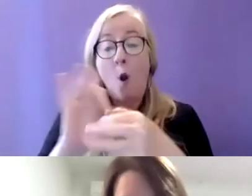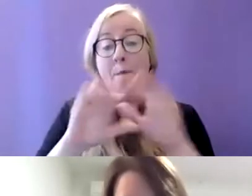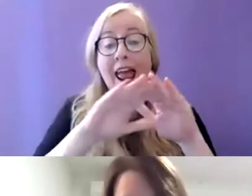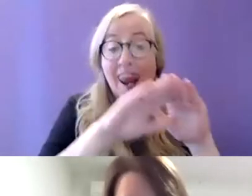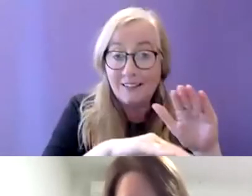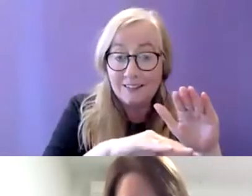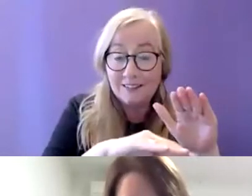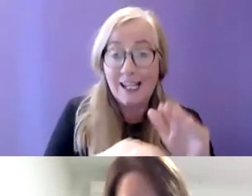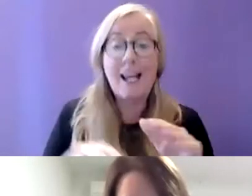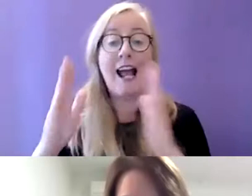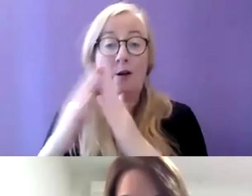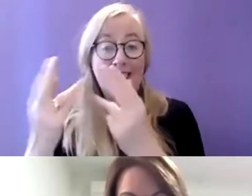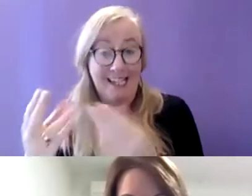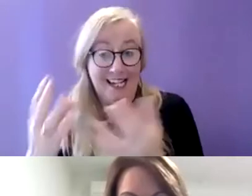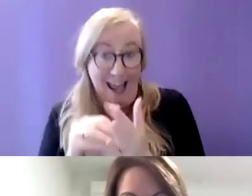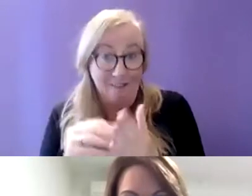and housing need